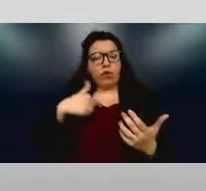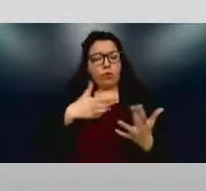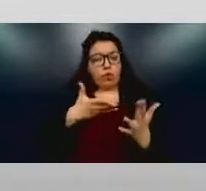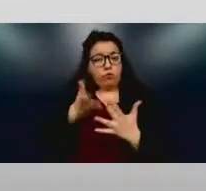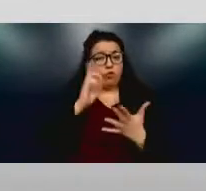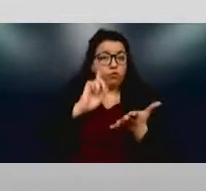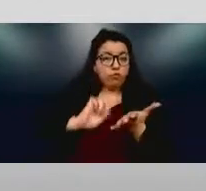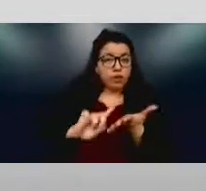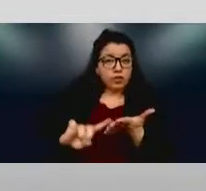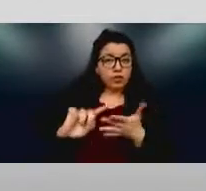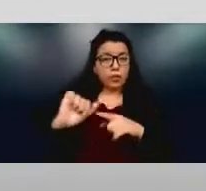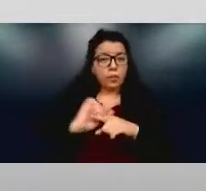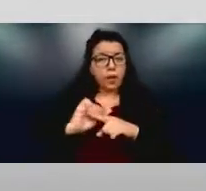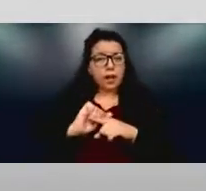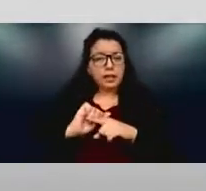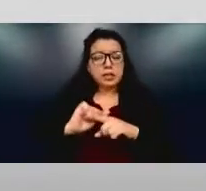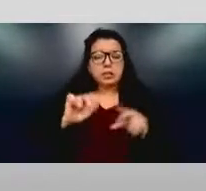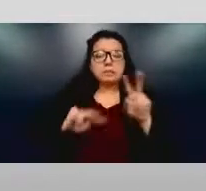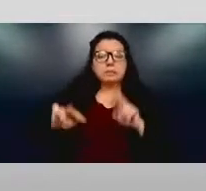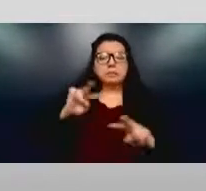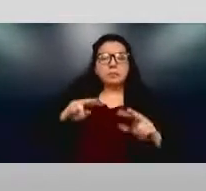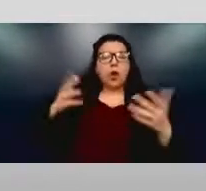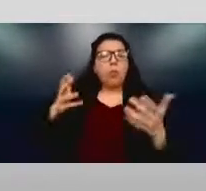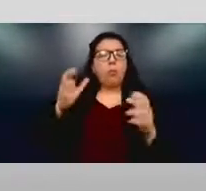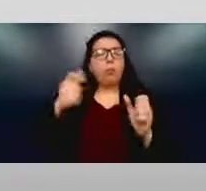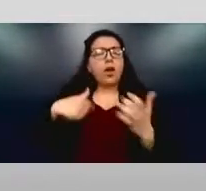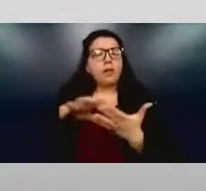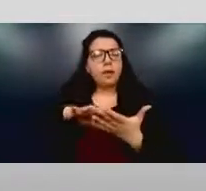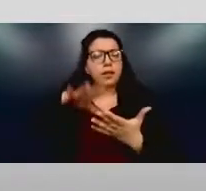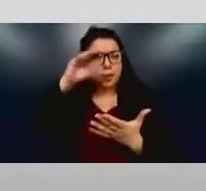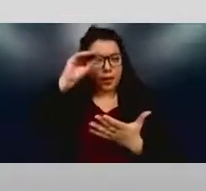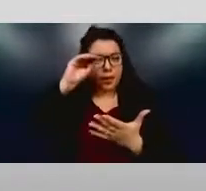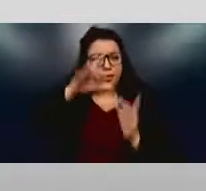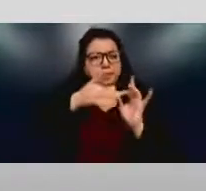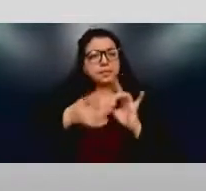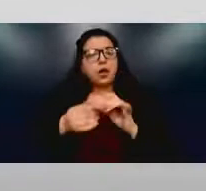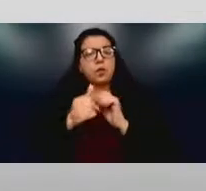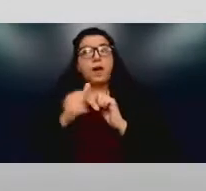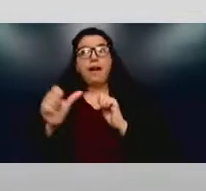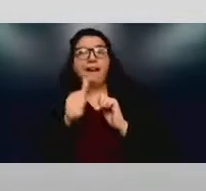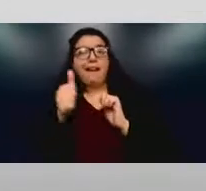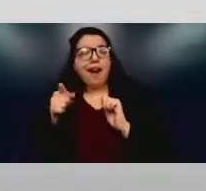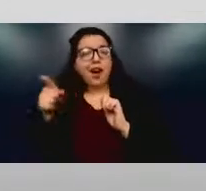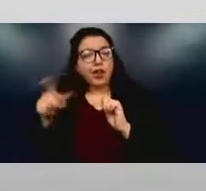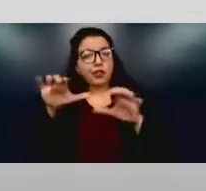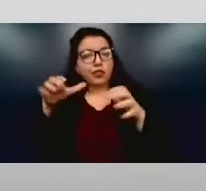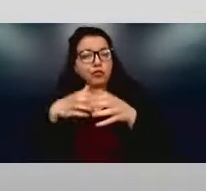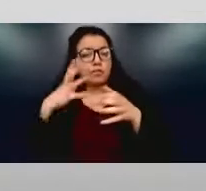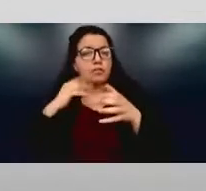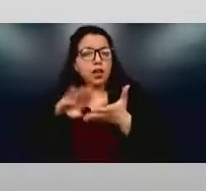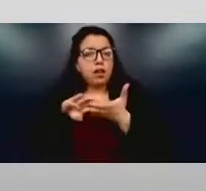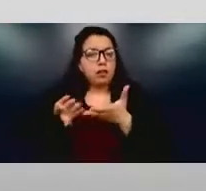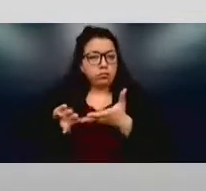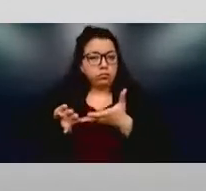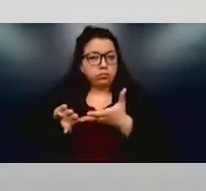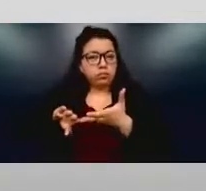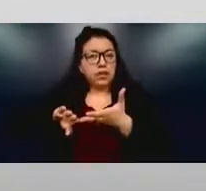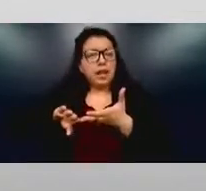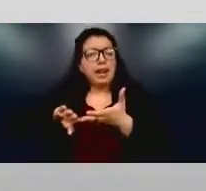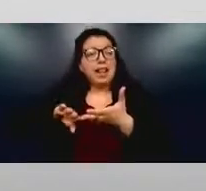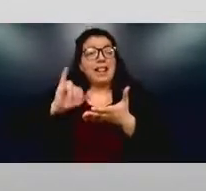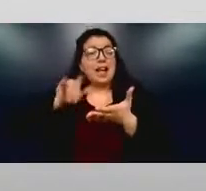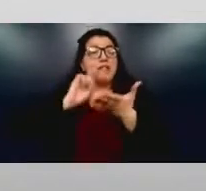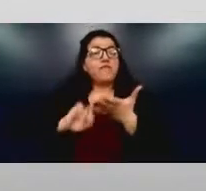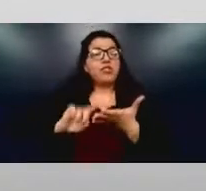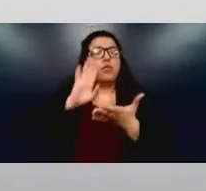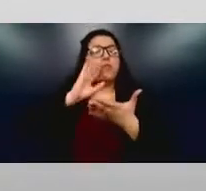practice regarding other marginalized groups that can help guide similar research and practice with respect